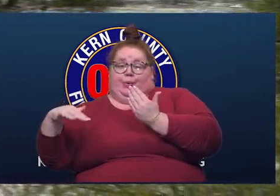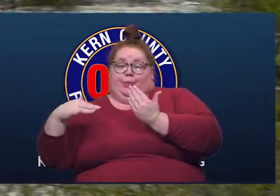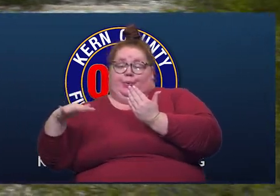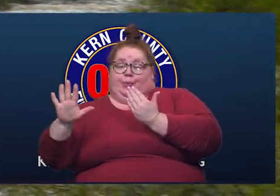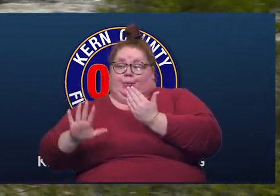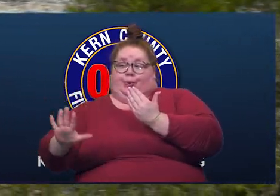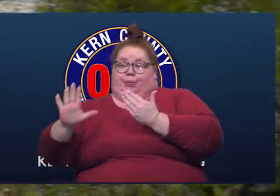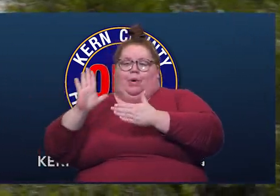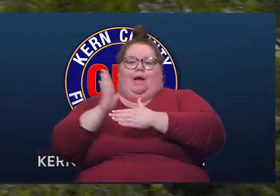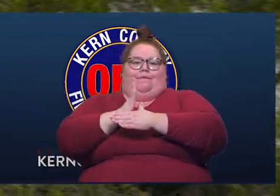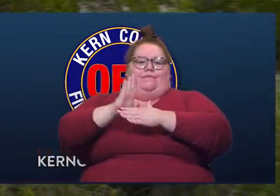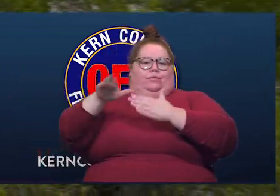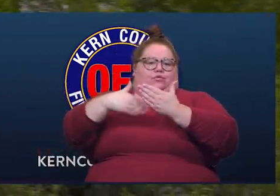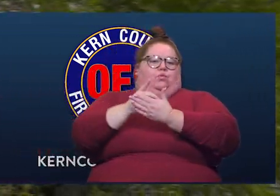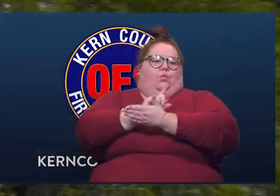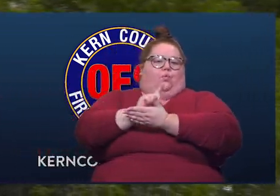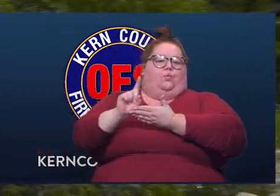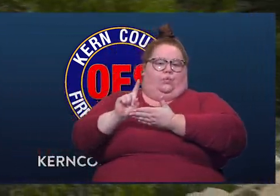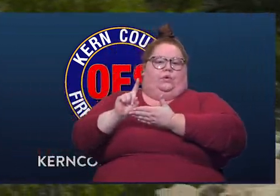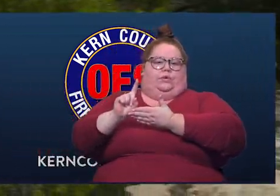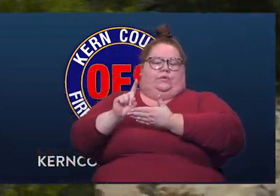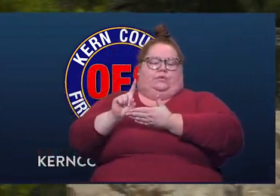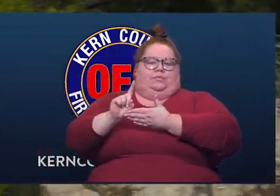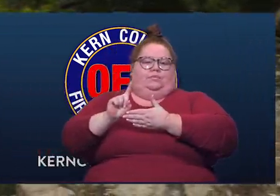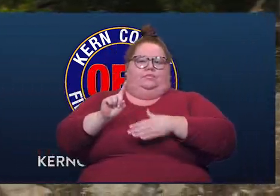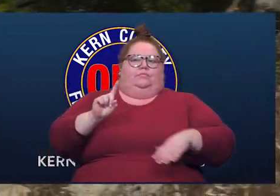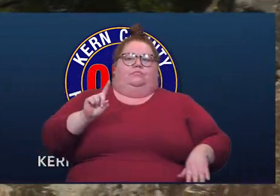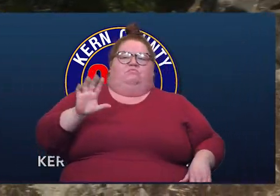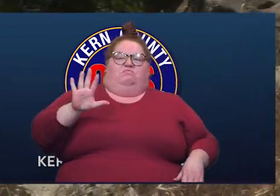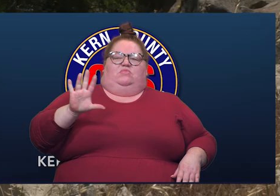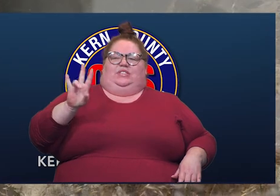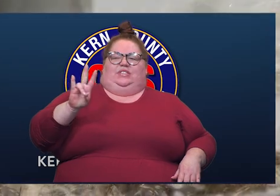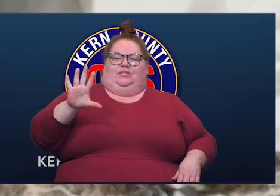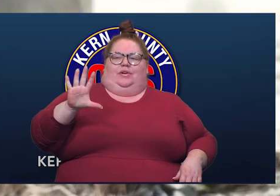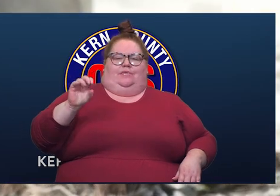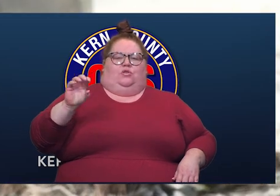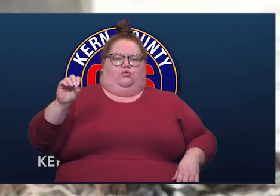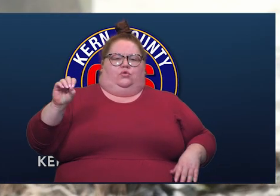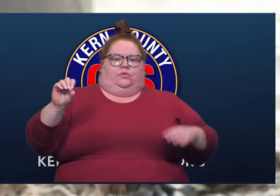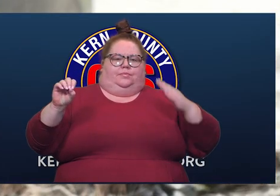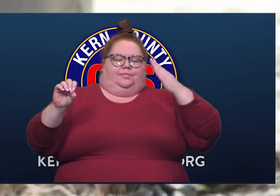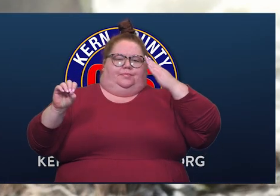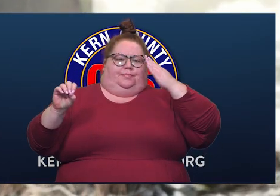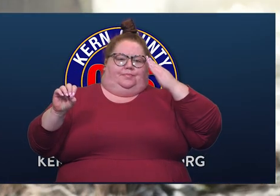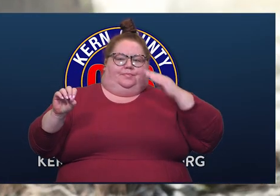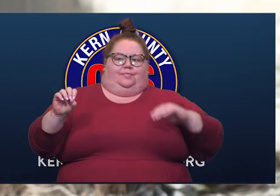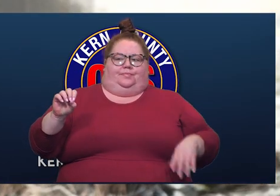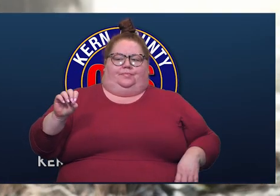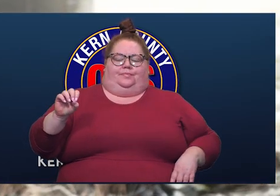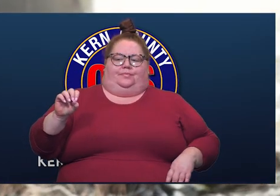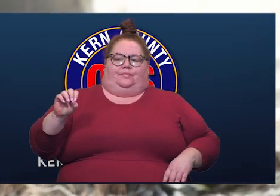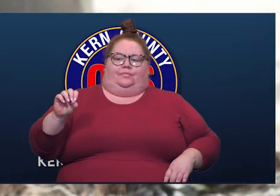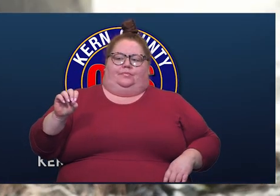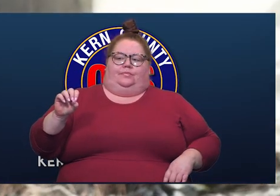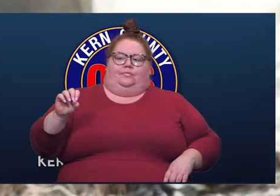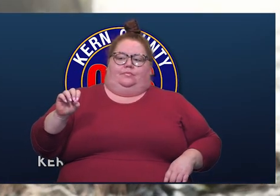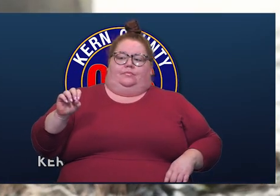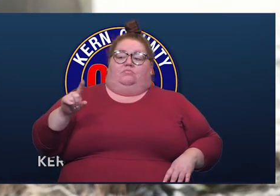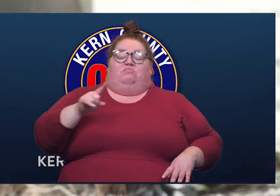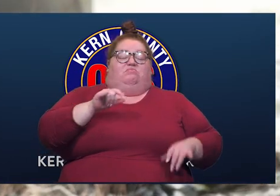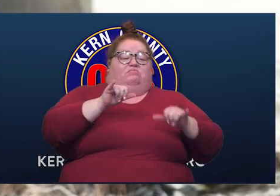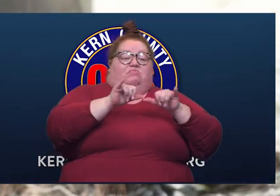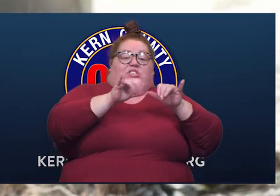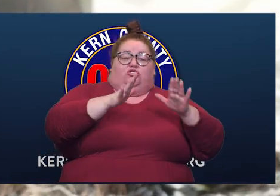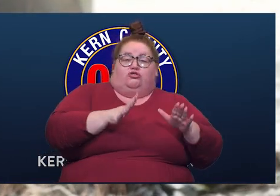of that whole week. And so we're looking at that 7,500, and we're talking to the Corps of Engineers,